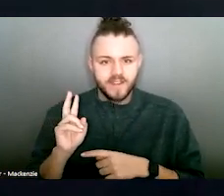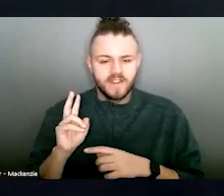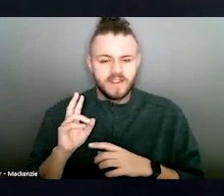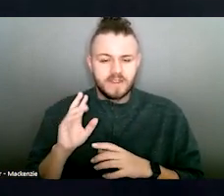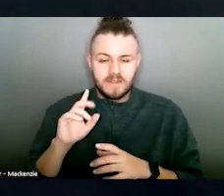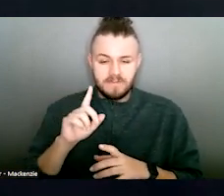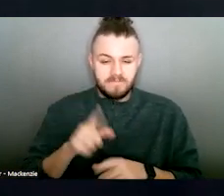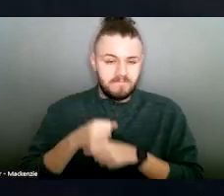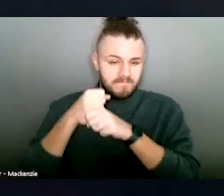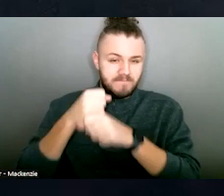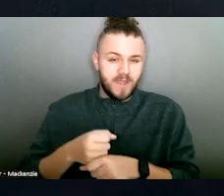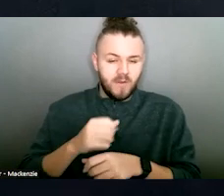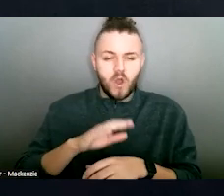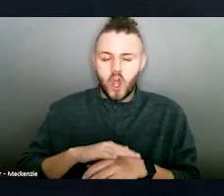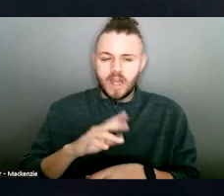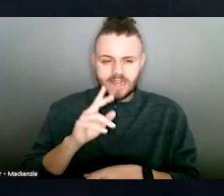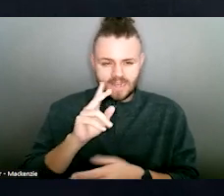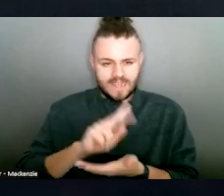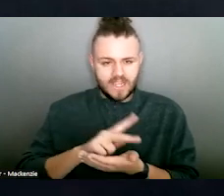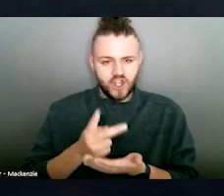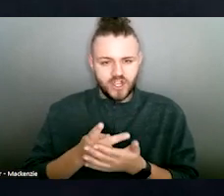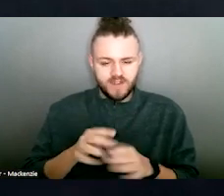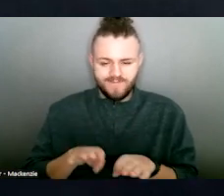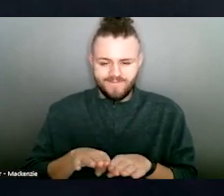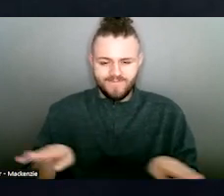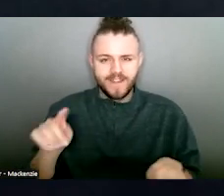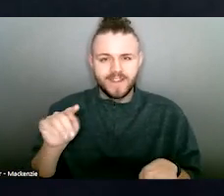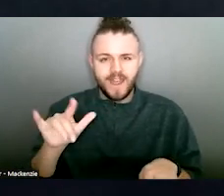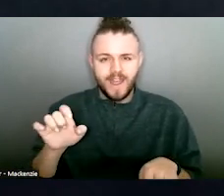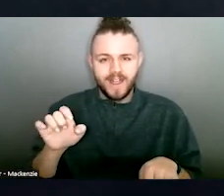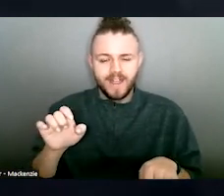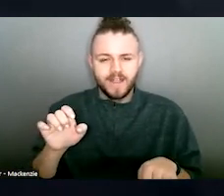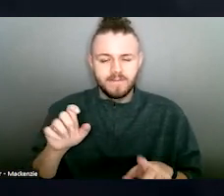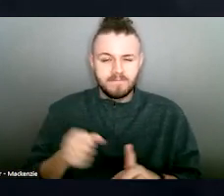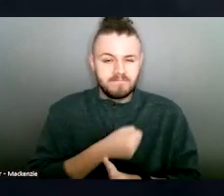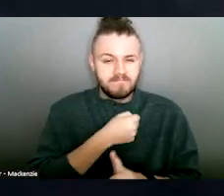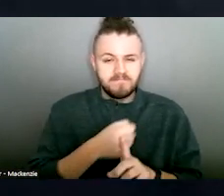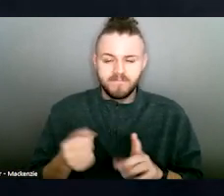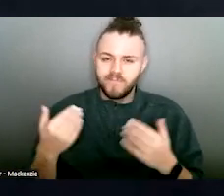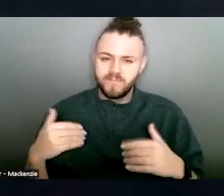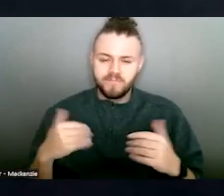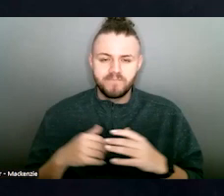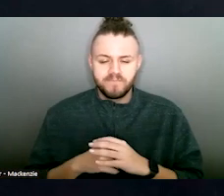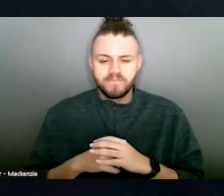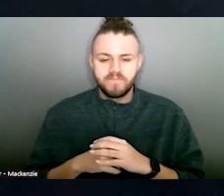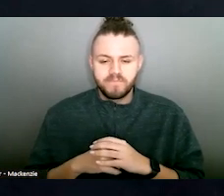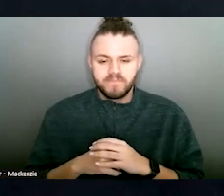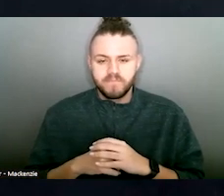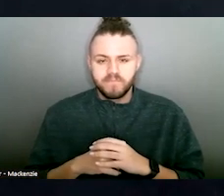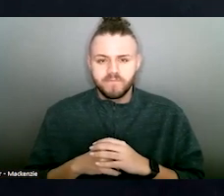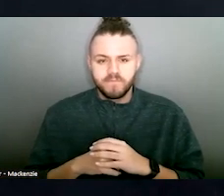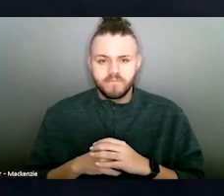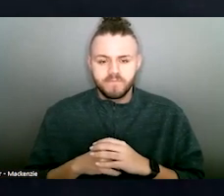of your kitchen. The reason you haven't been around for three weeks is due to a bad eye and a busted lip,